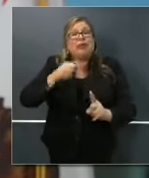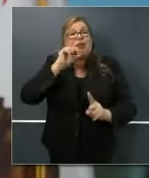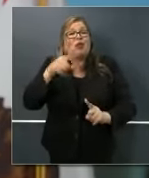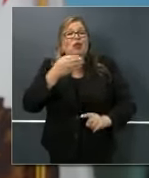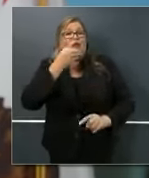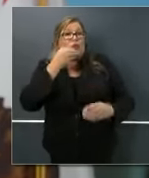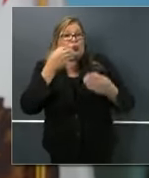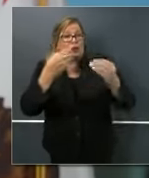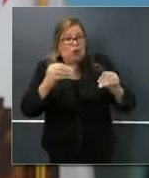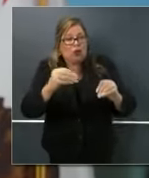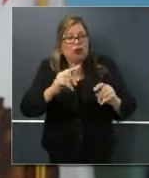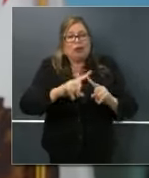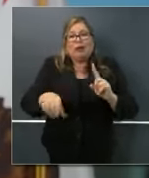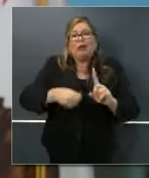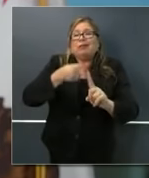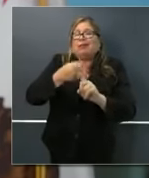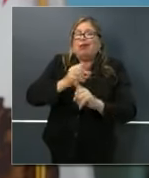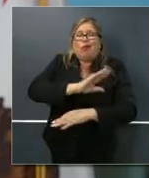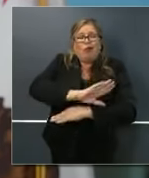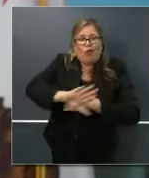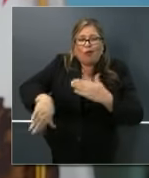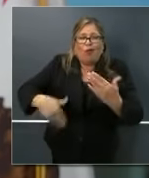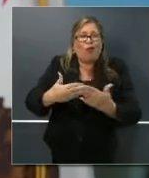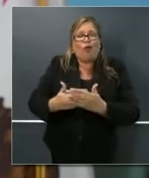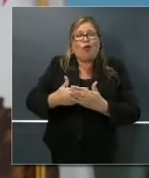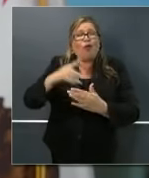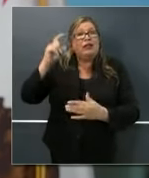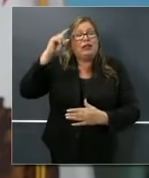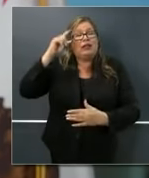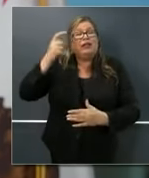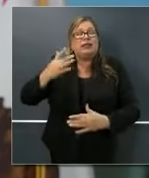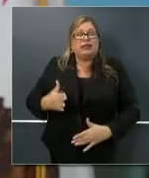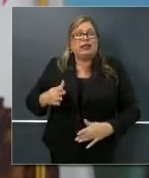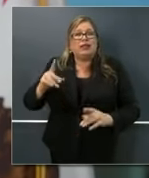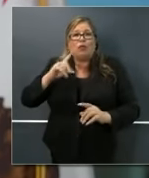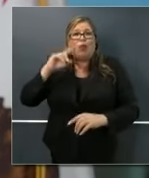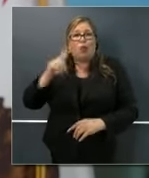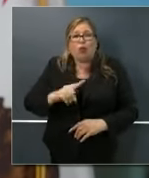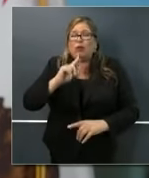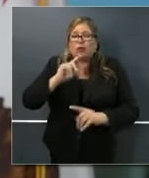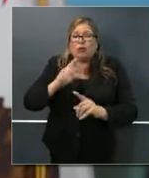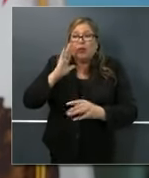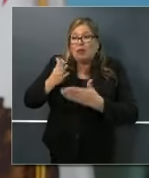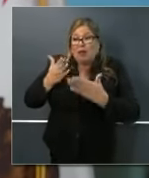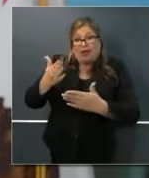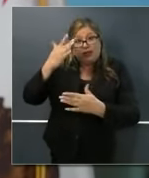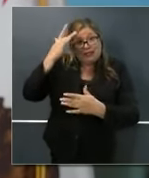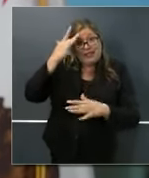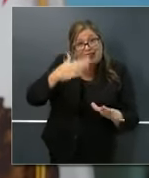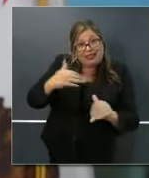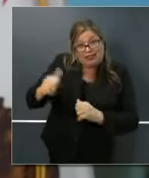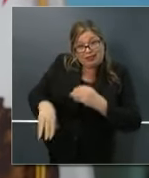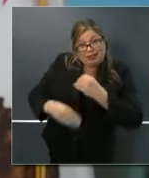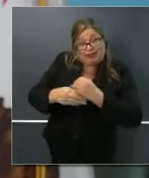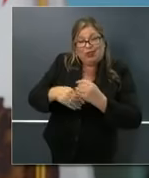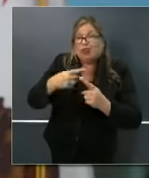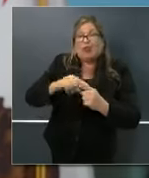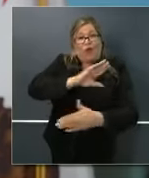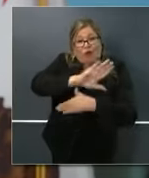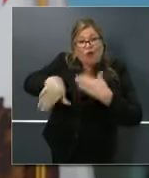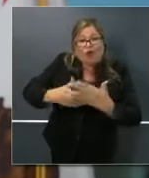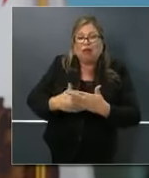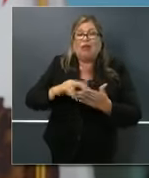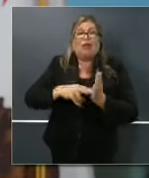grocery stores, but the sector-wide executive order, providing the two-week supplemental sick leave, also extends to delivery